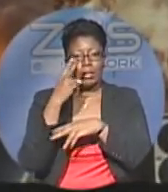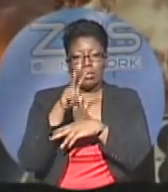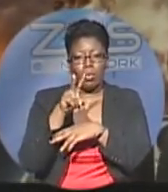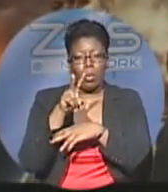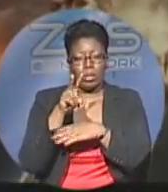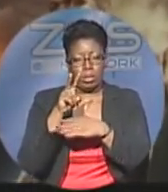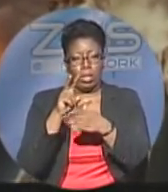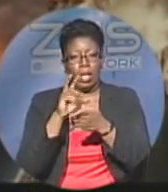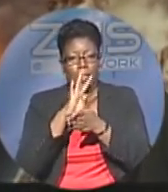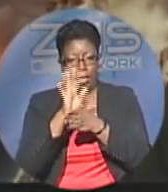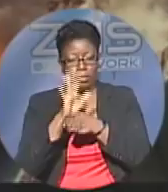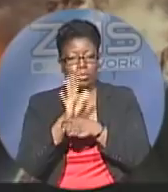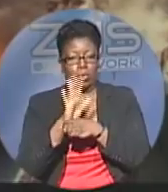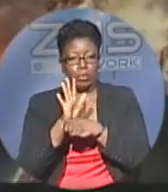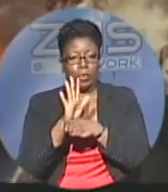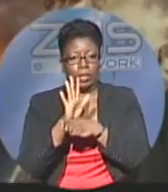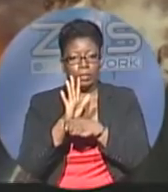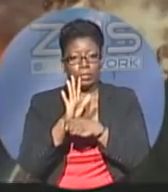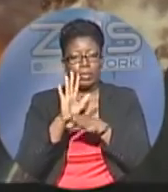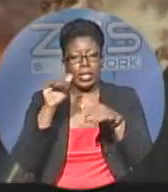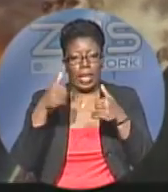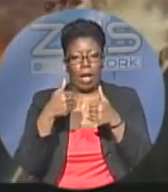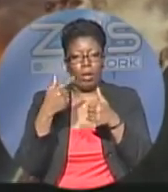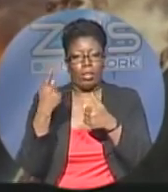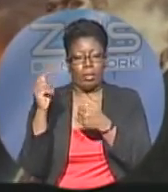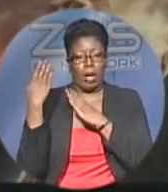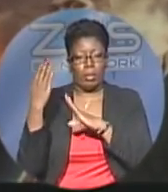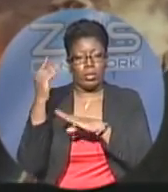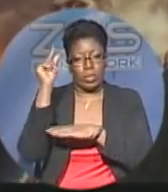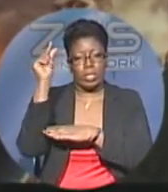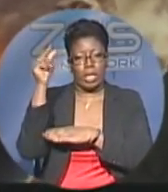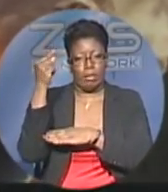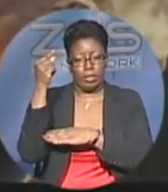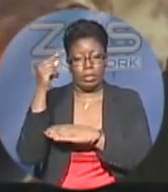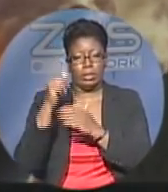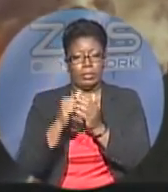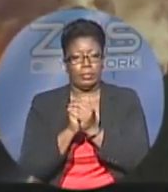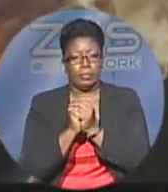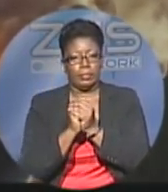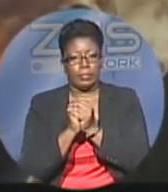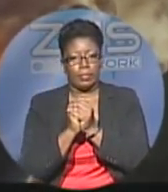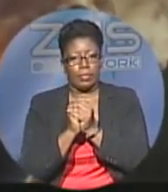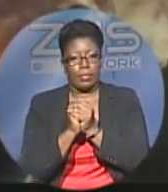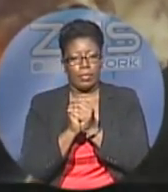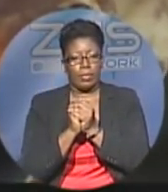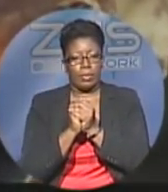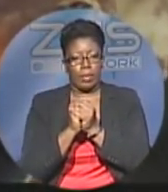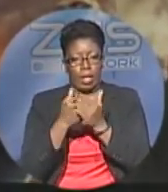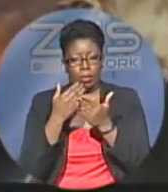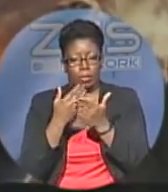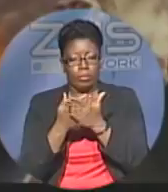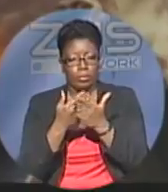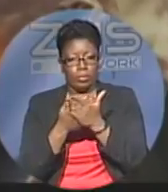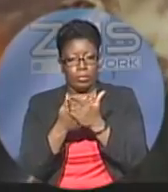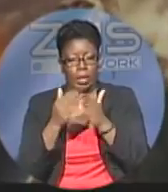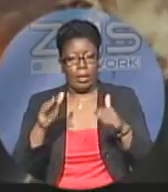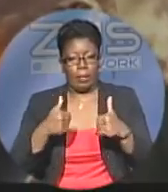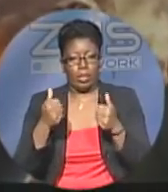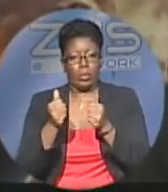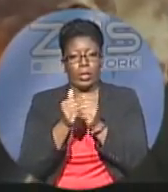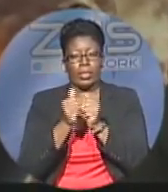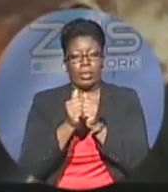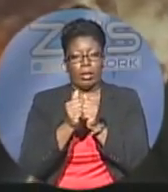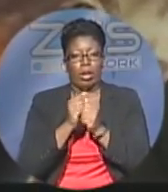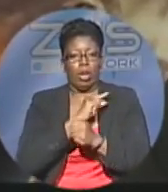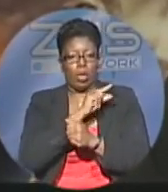the country's governed, and what an appropriate time to show this DVD. I'm very impressed at the caliber of the